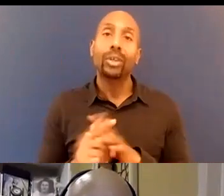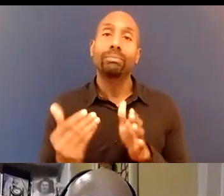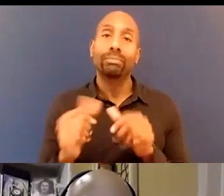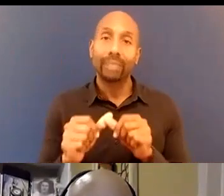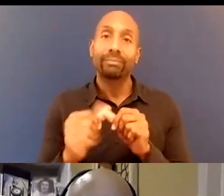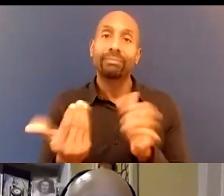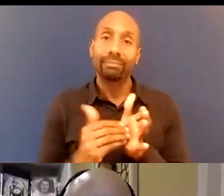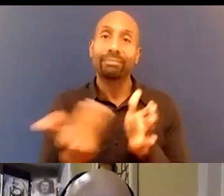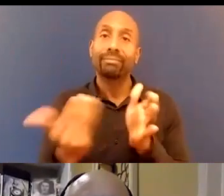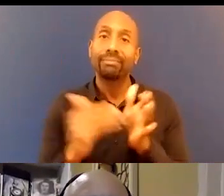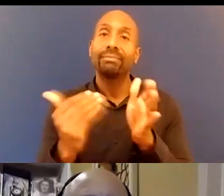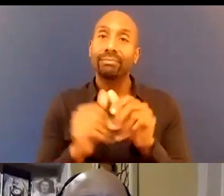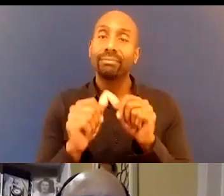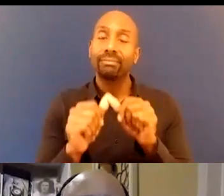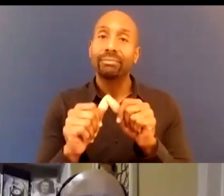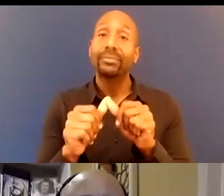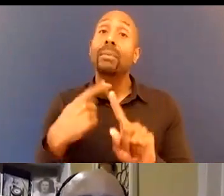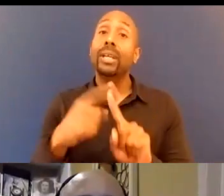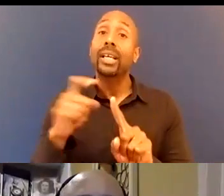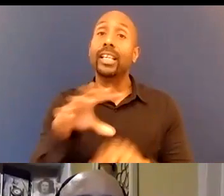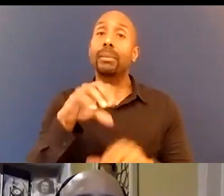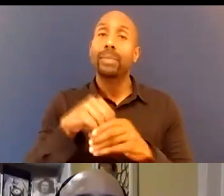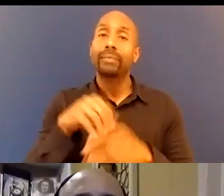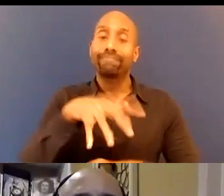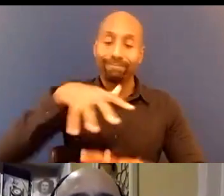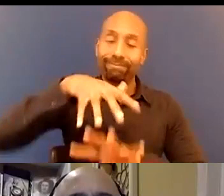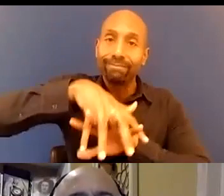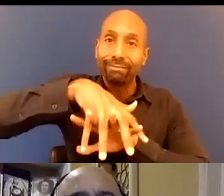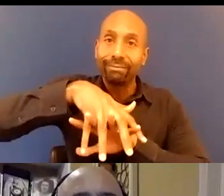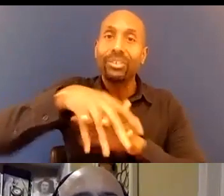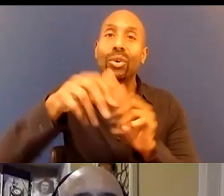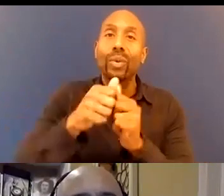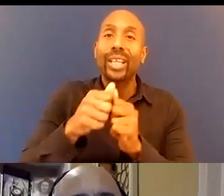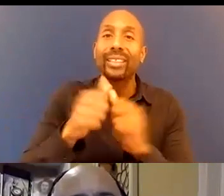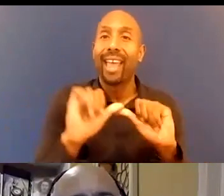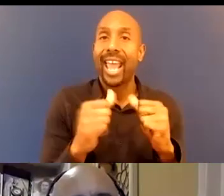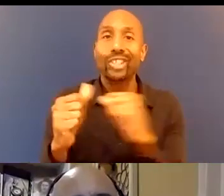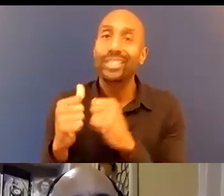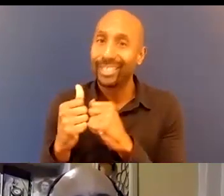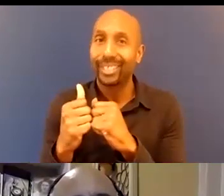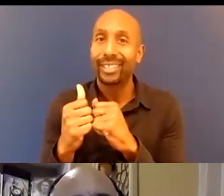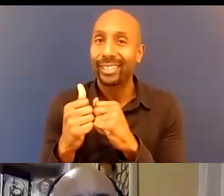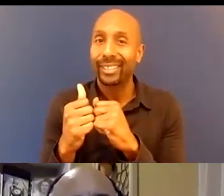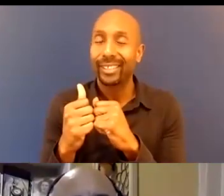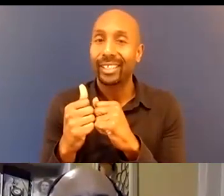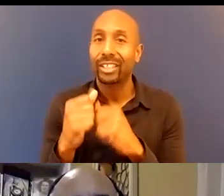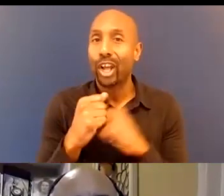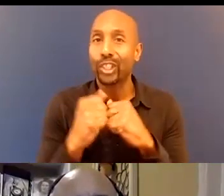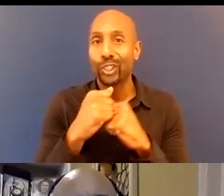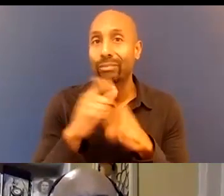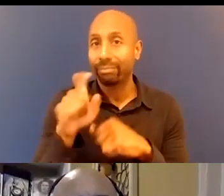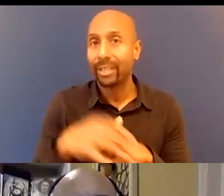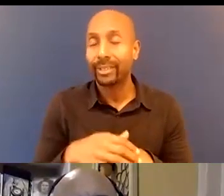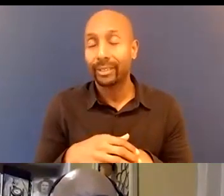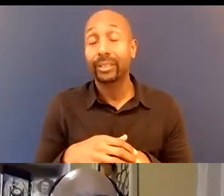embedded within the agency as well and so it has a tendency to